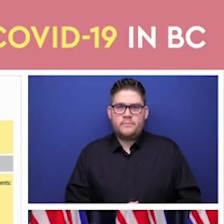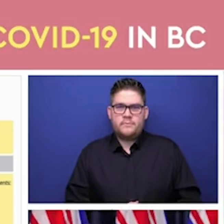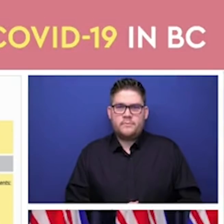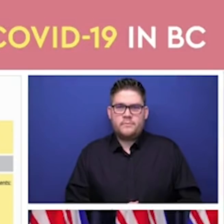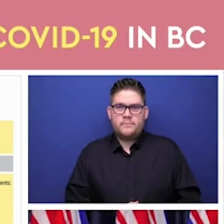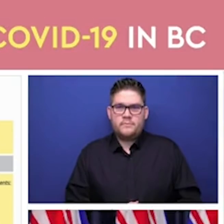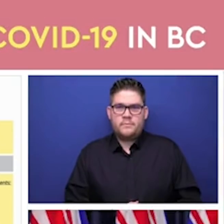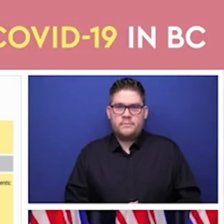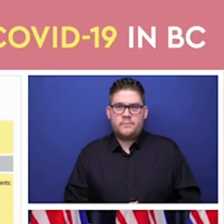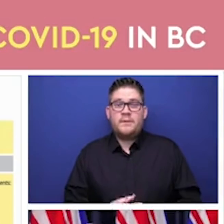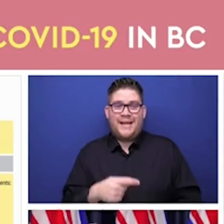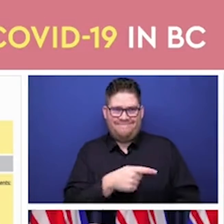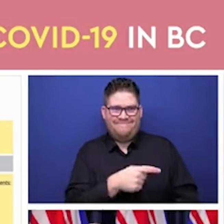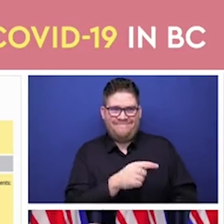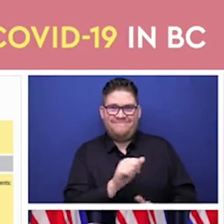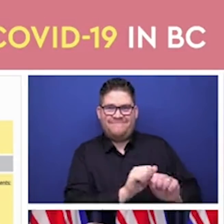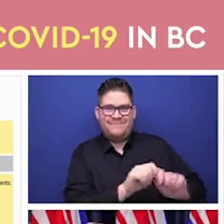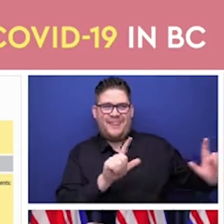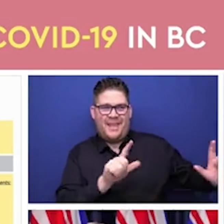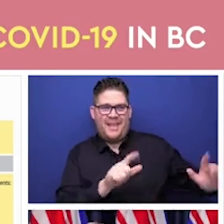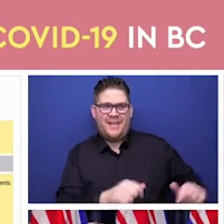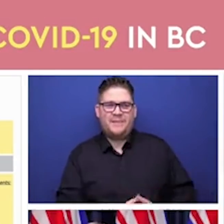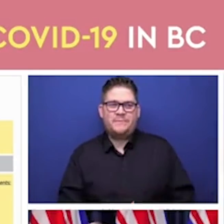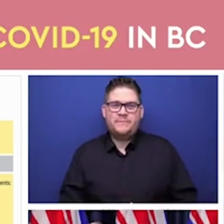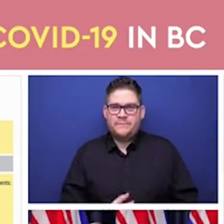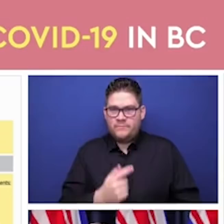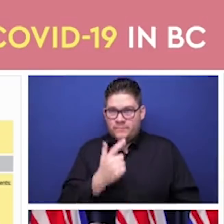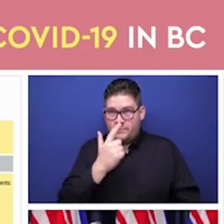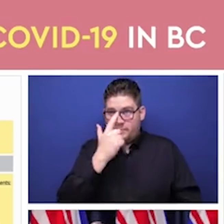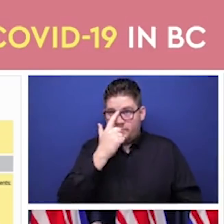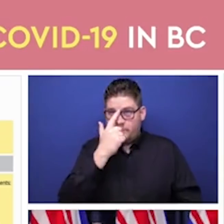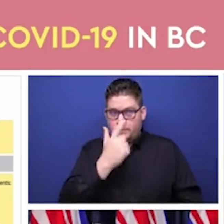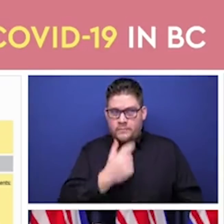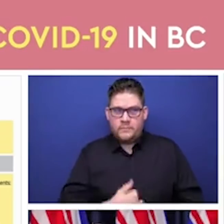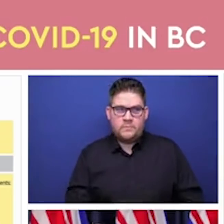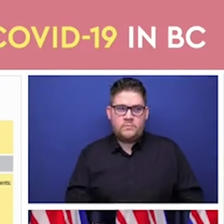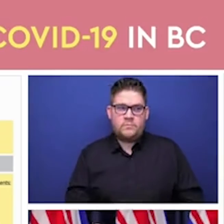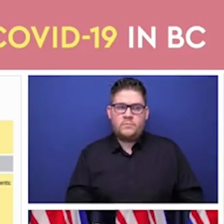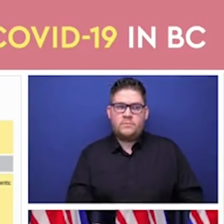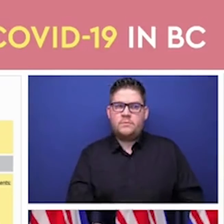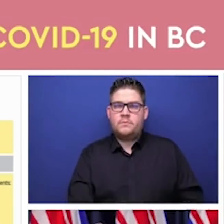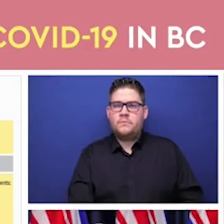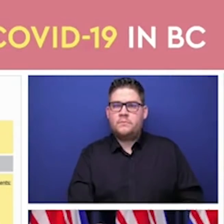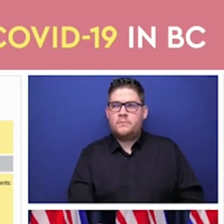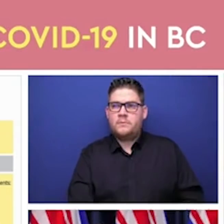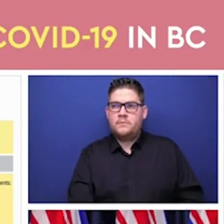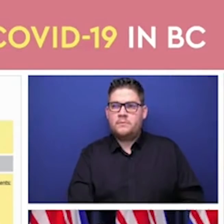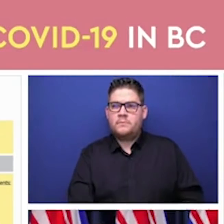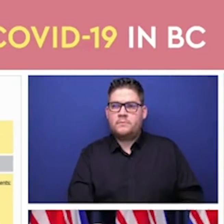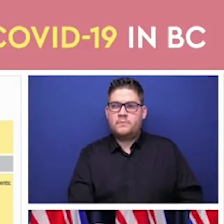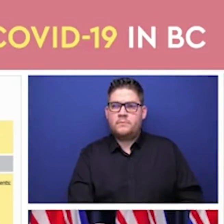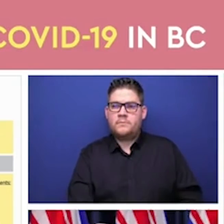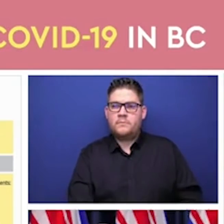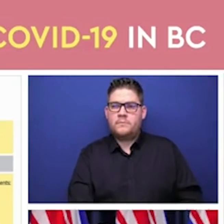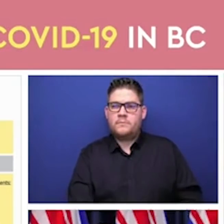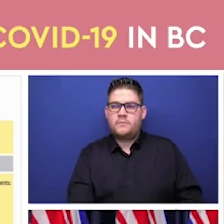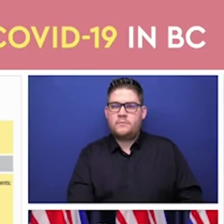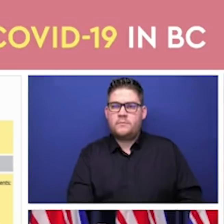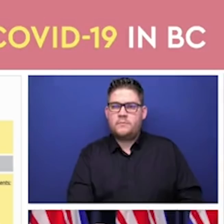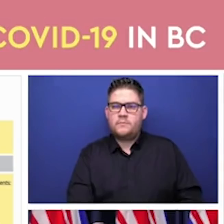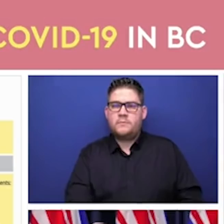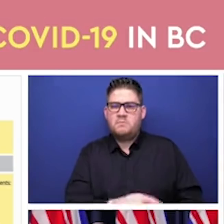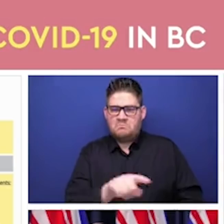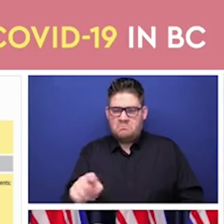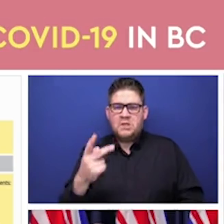perfect no worries this is a graphic that I think everyone is familiar with it shows our four phases and the